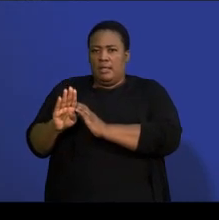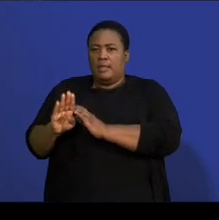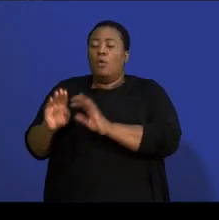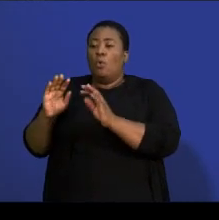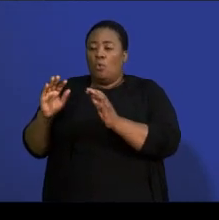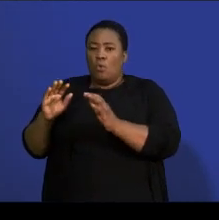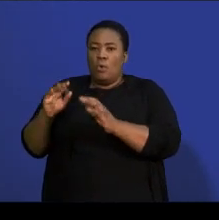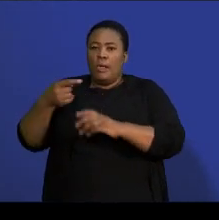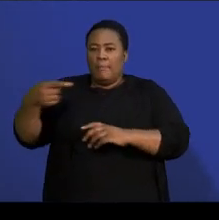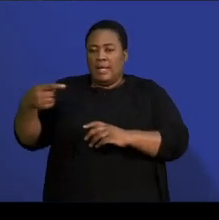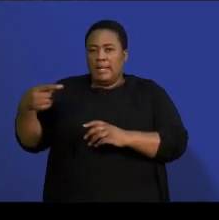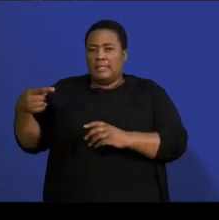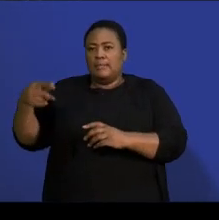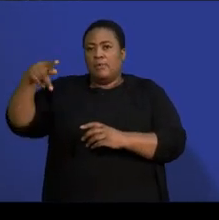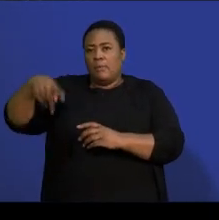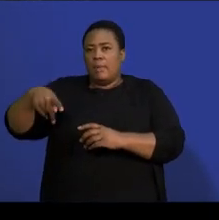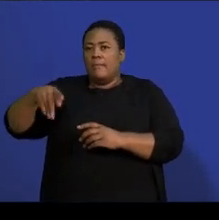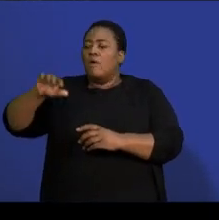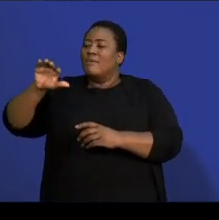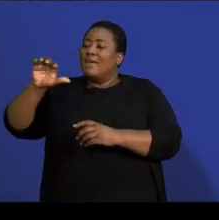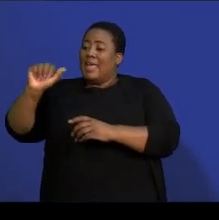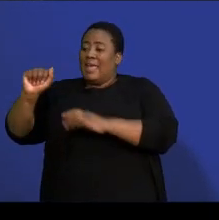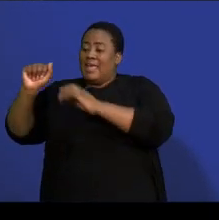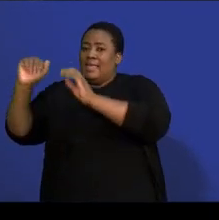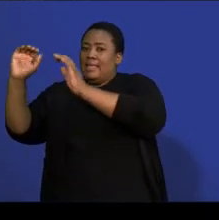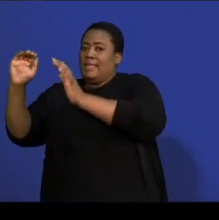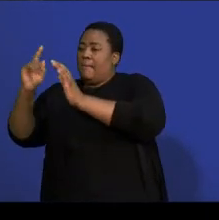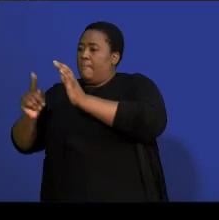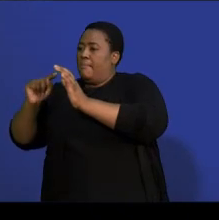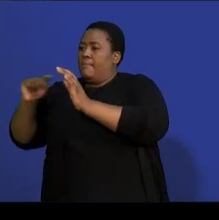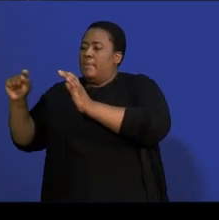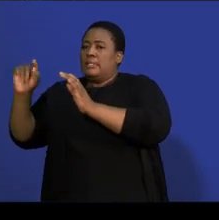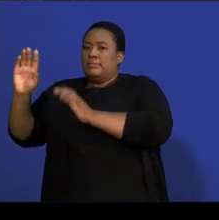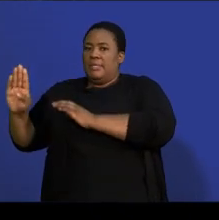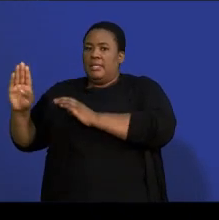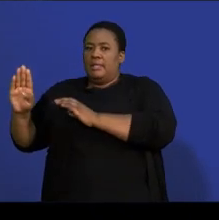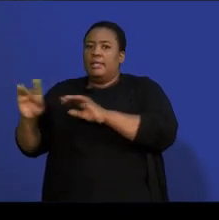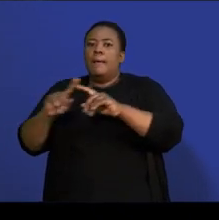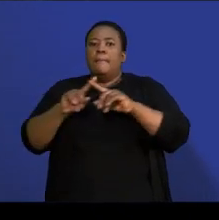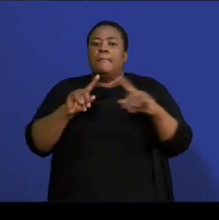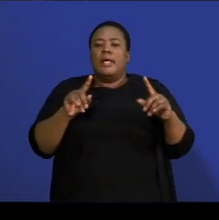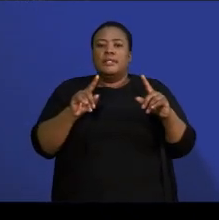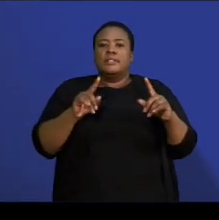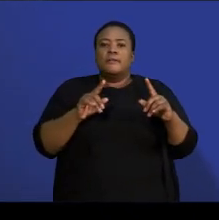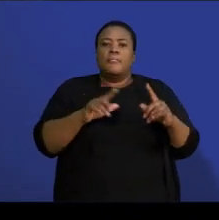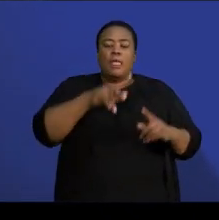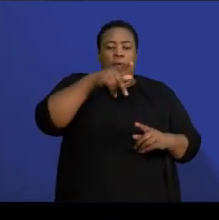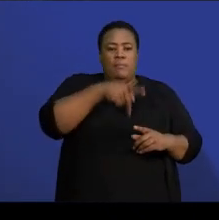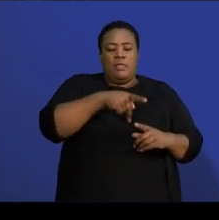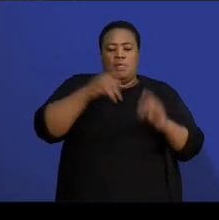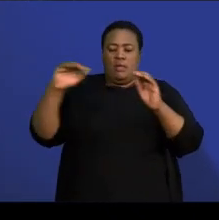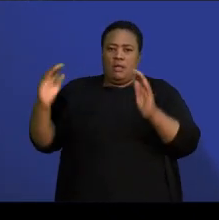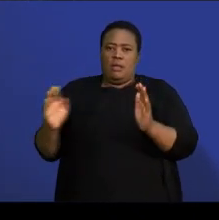But where the probability of A and B is equals to zero. And